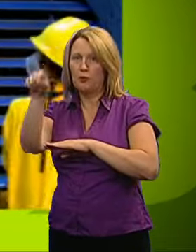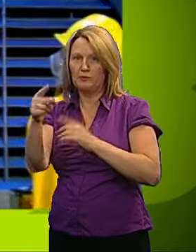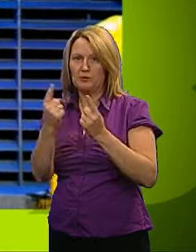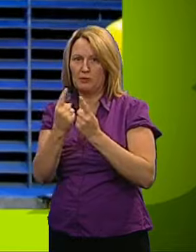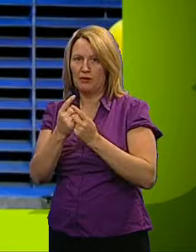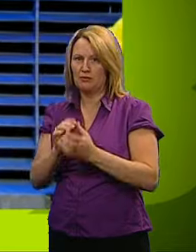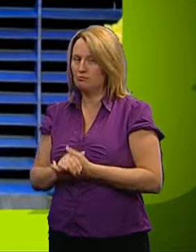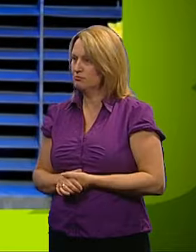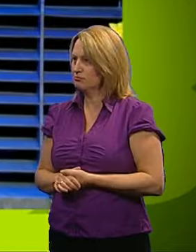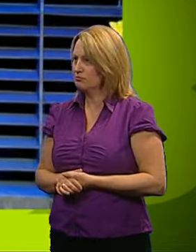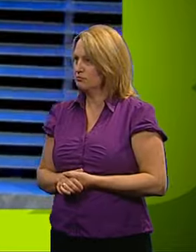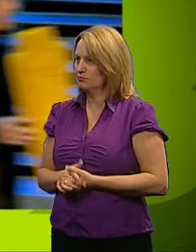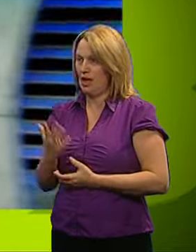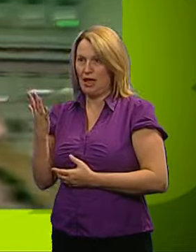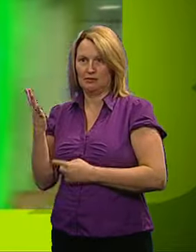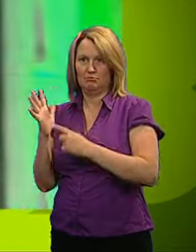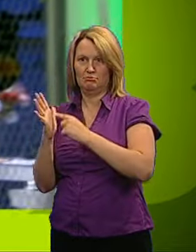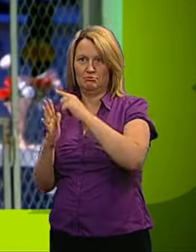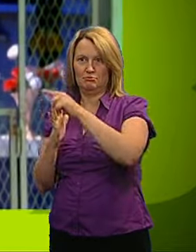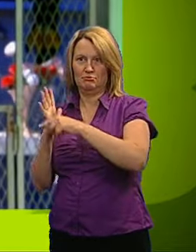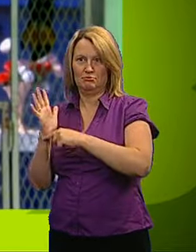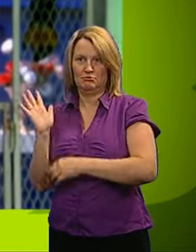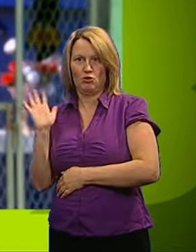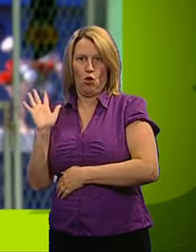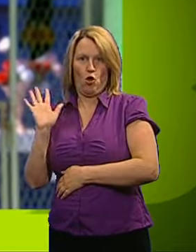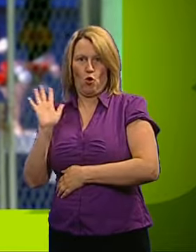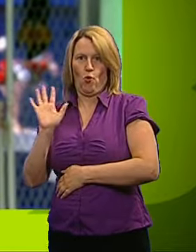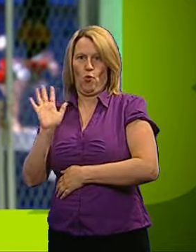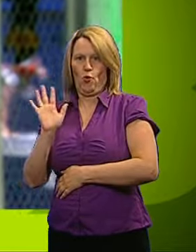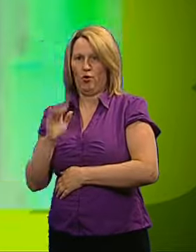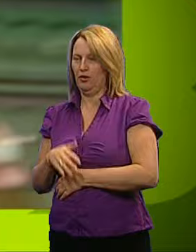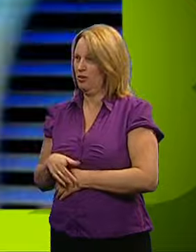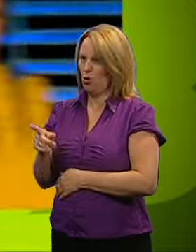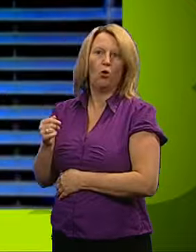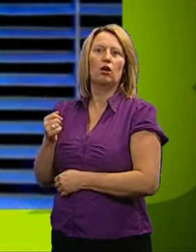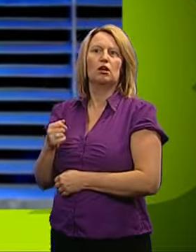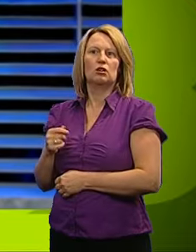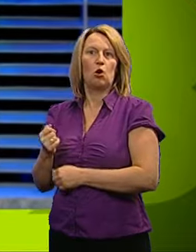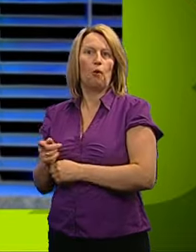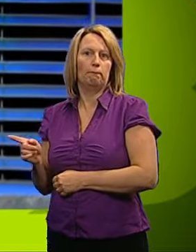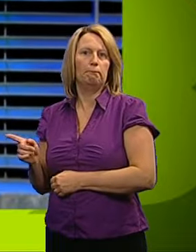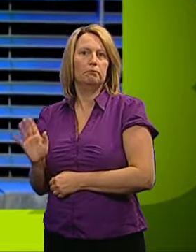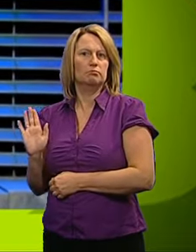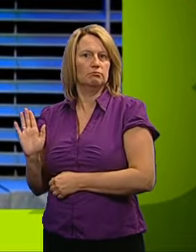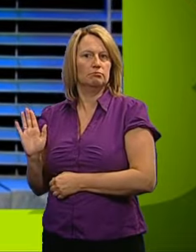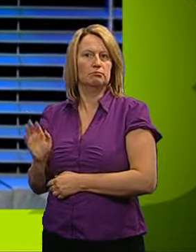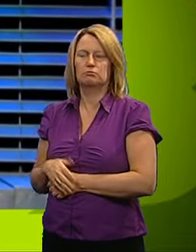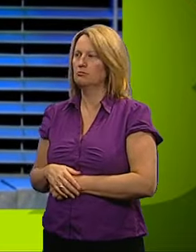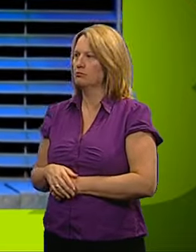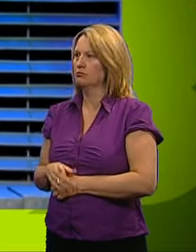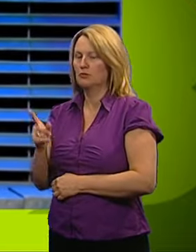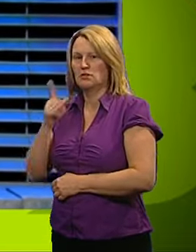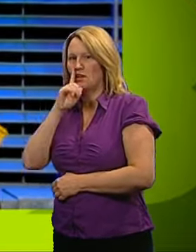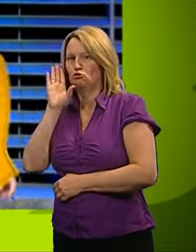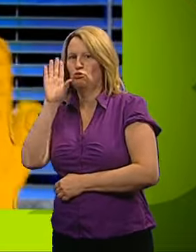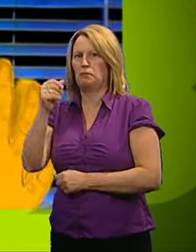fire these to their teammates. These are... Giant hands of glory. That was a note. Yeah. These